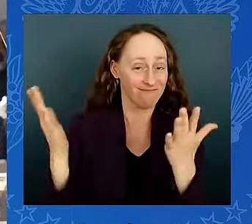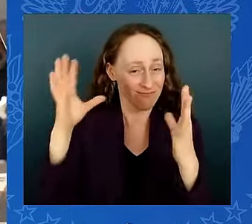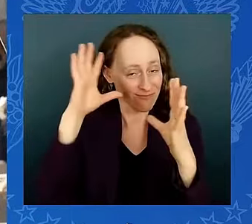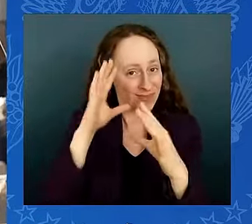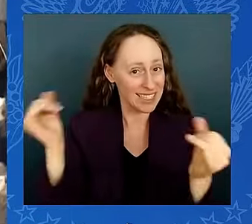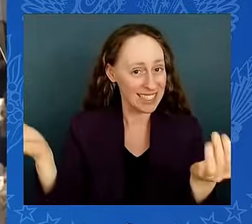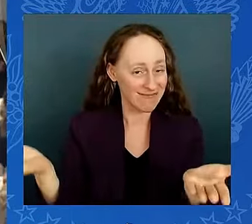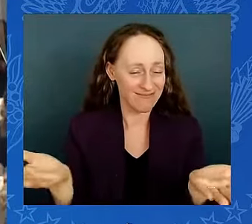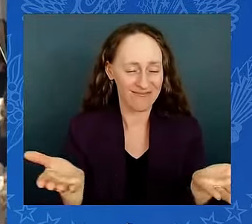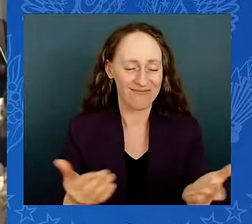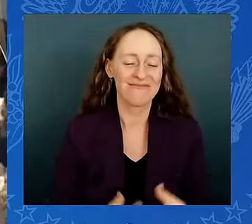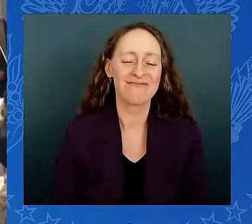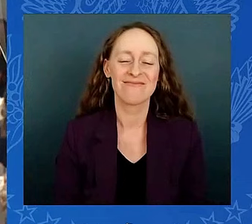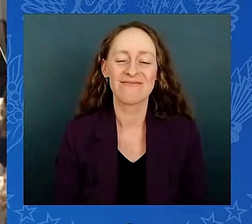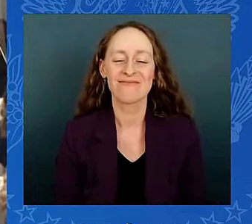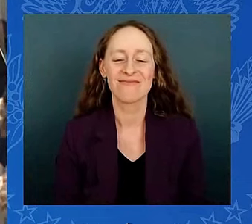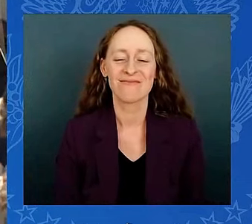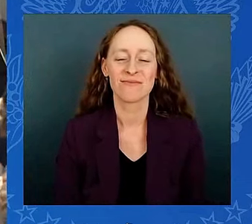Good afternoon.